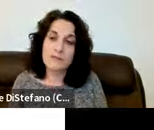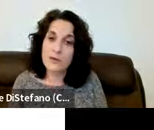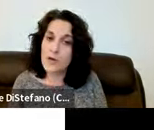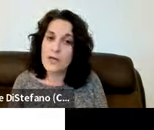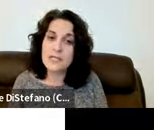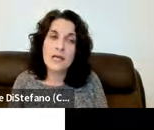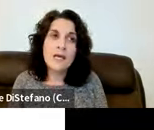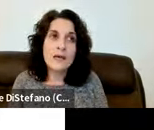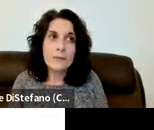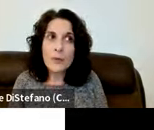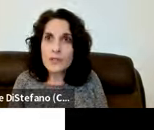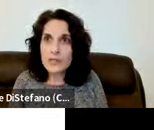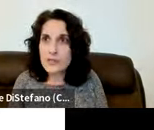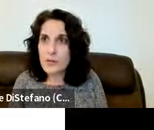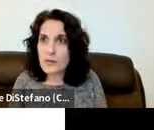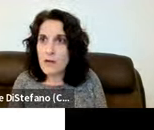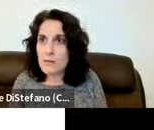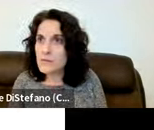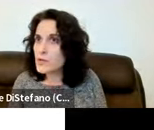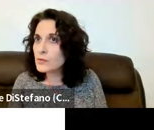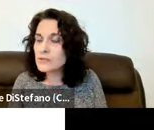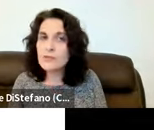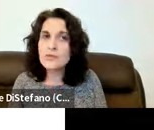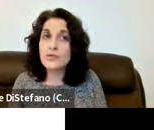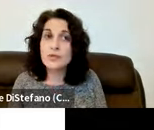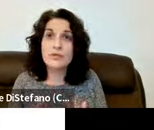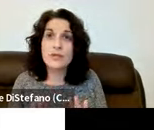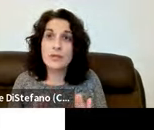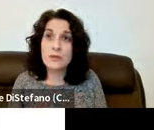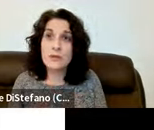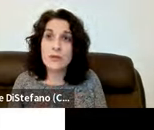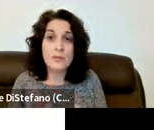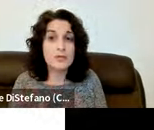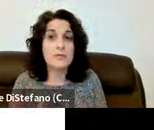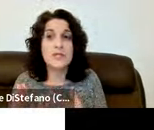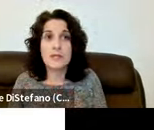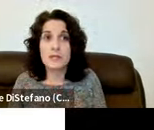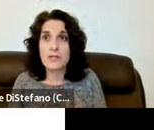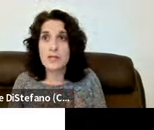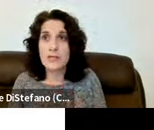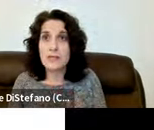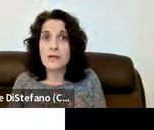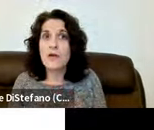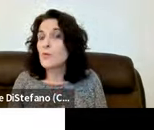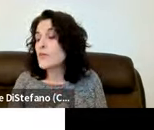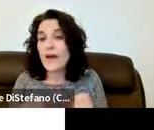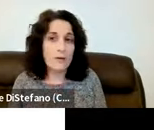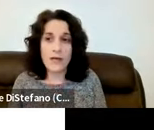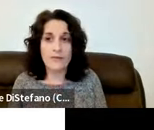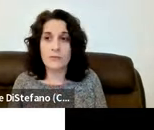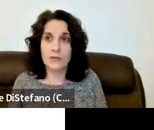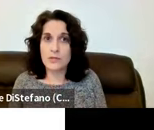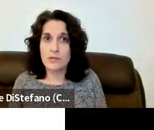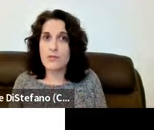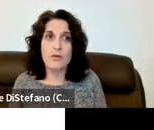books and phone calls important i just want to um note you can use a prescription hearing aid without